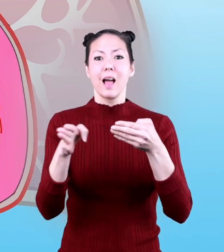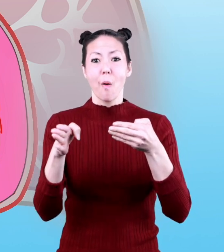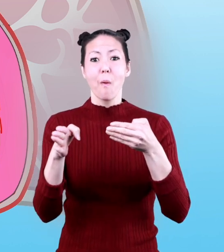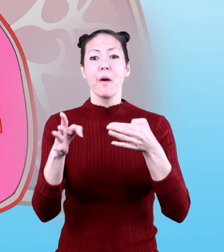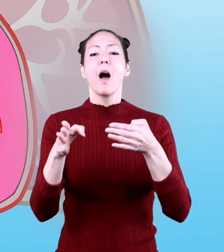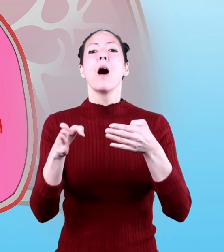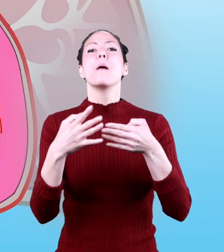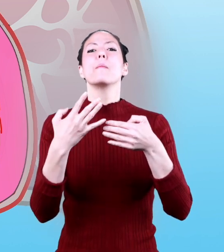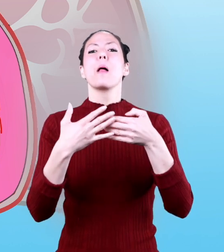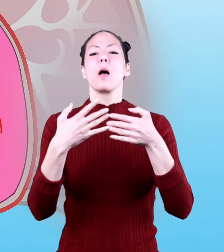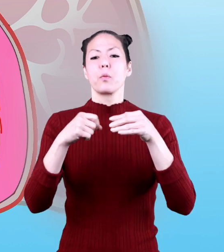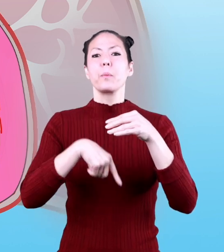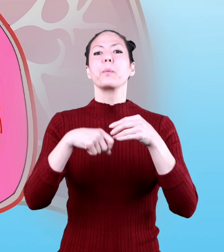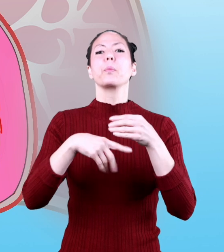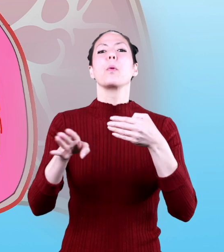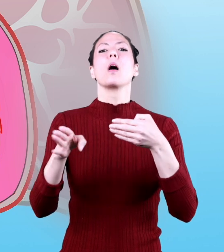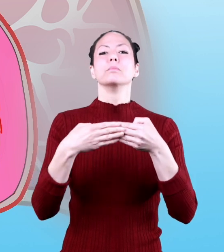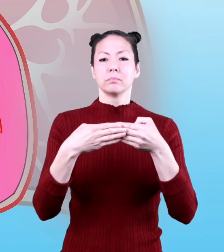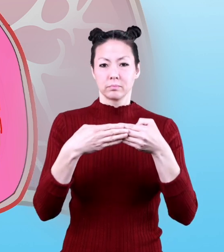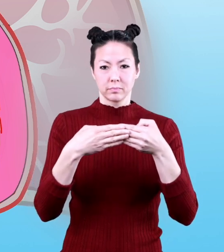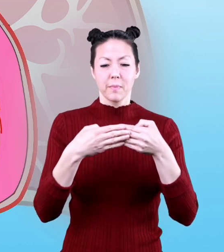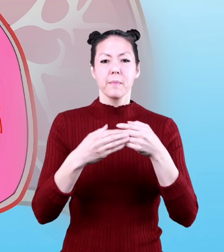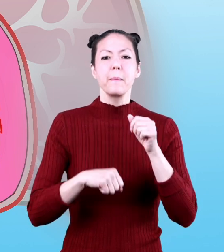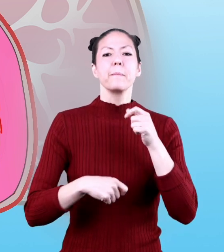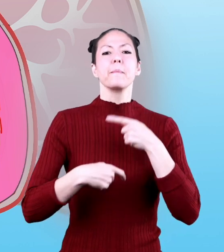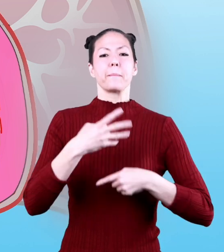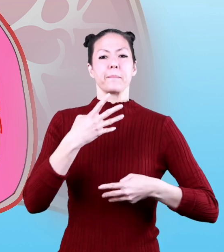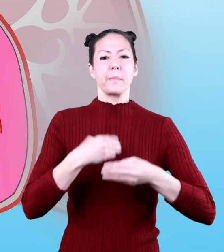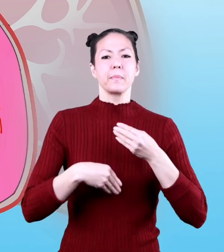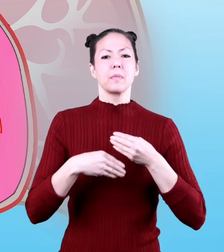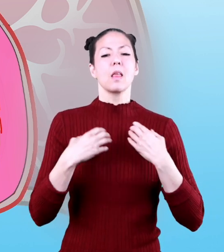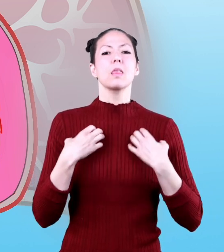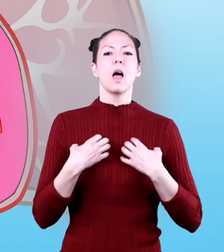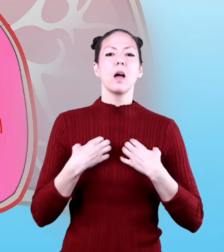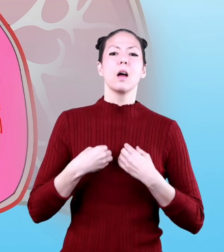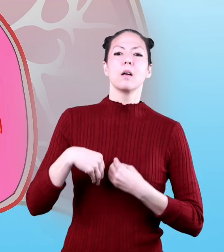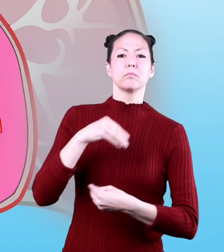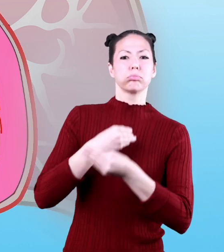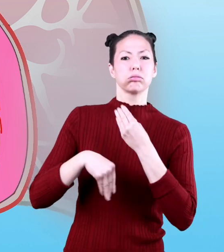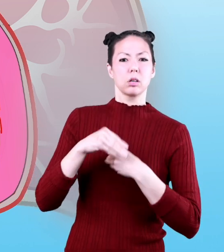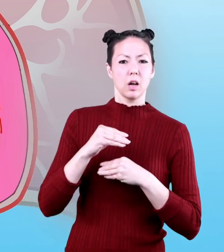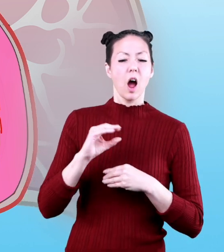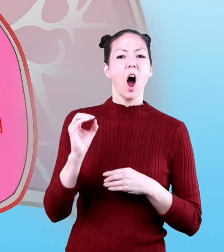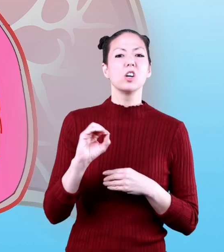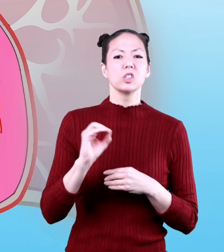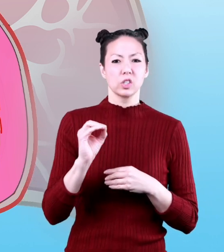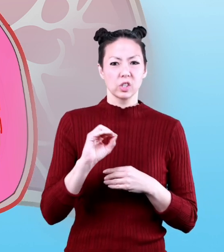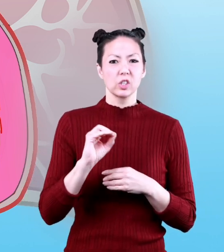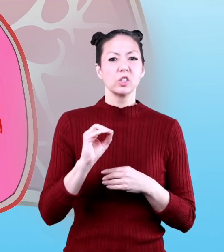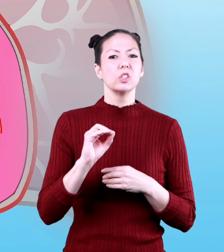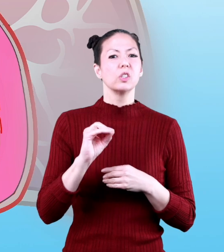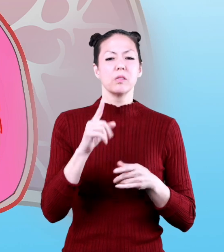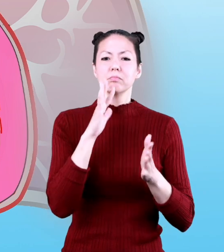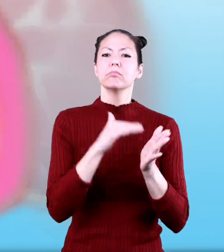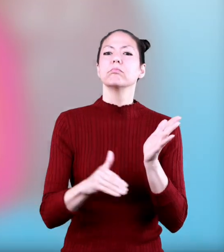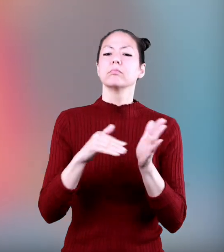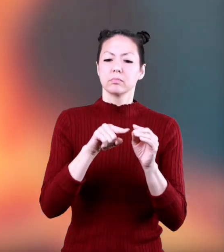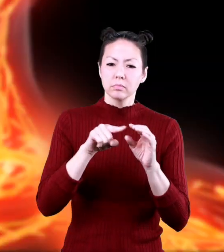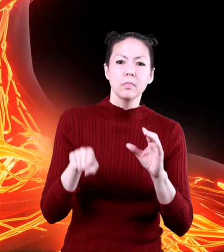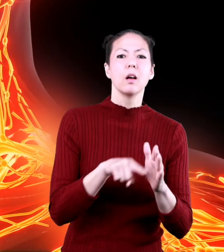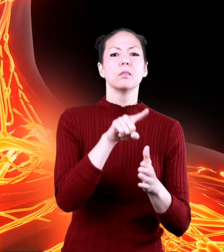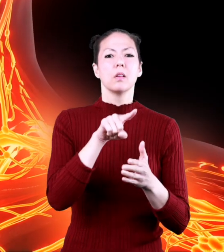gate and then these drops of blood are pumped back to the lungs to gather more oxygen and do the same thing again